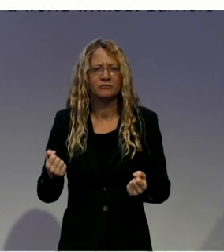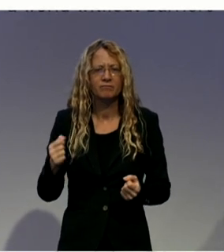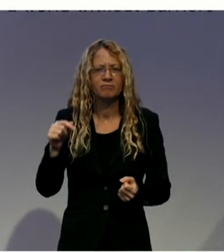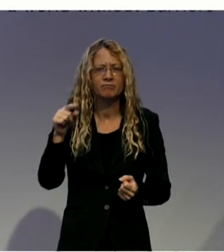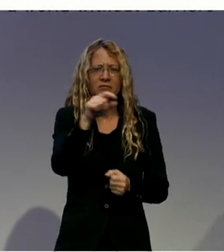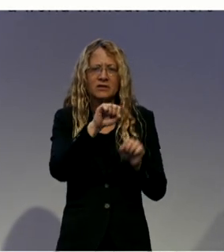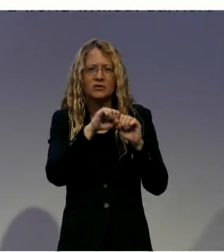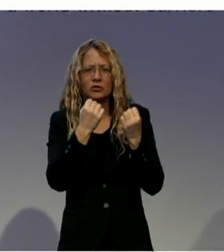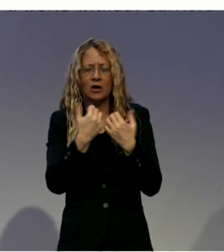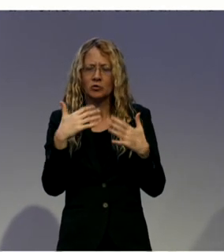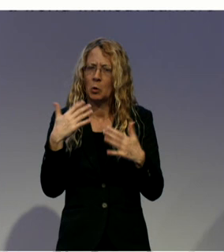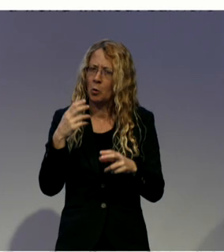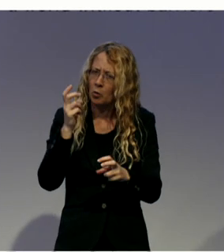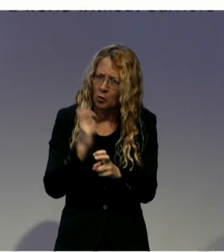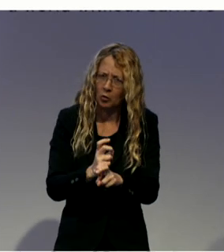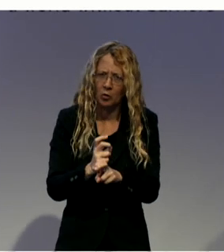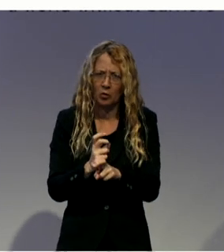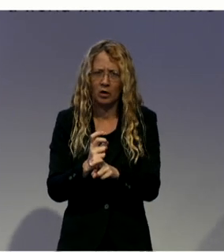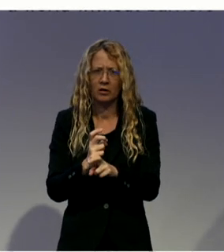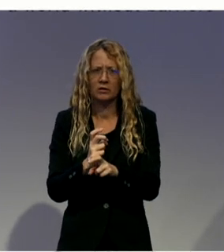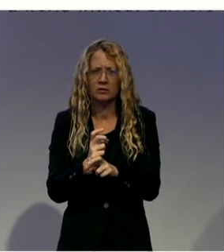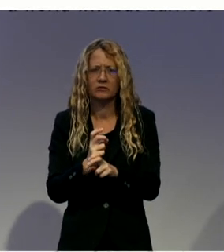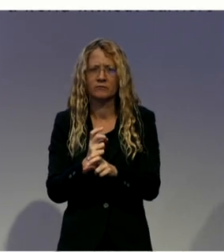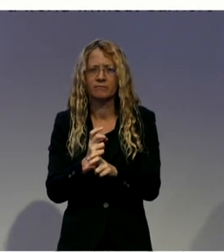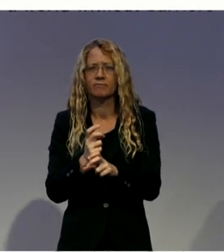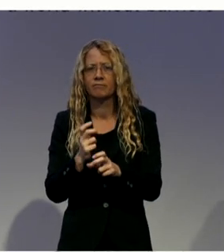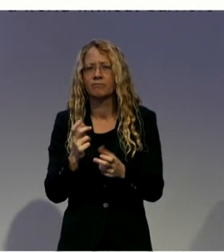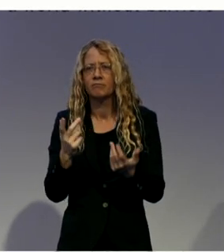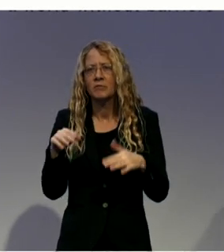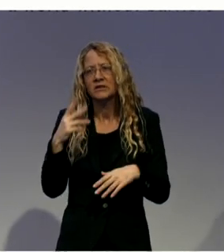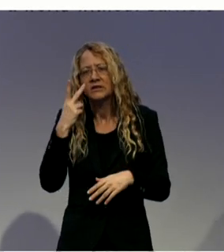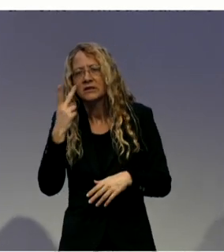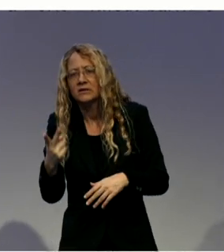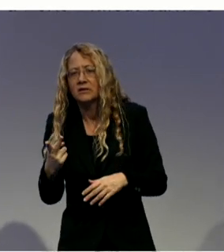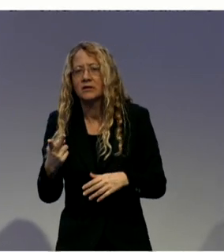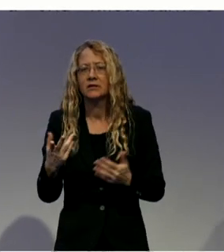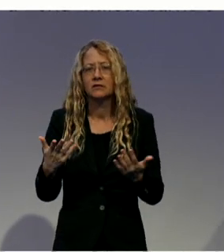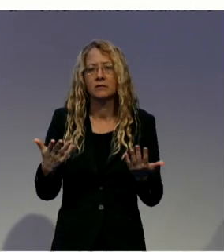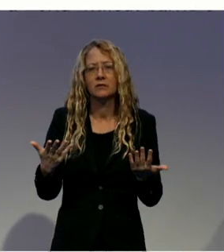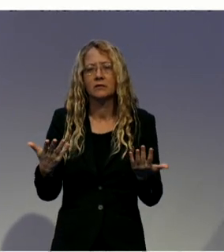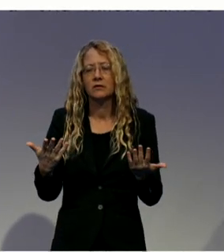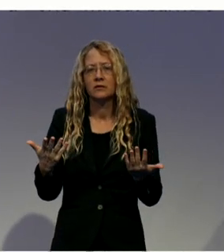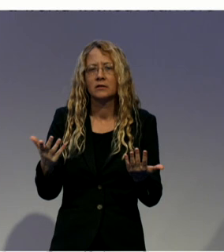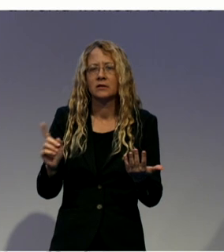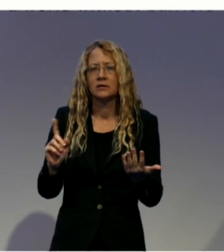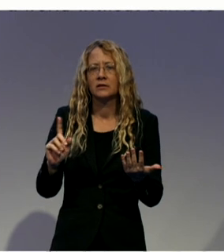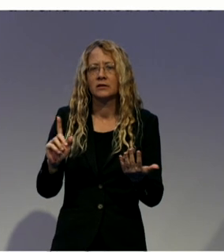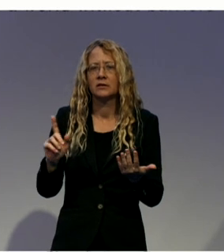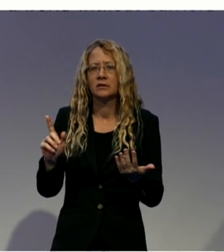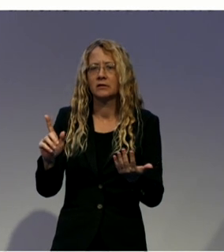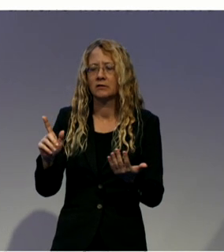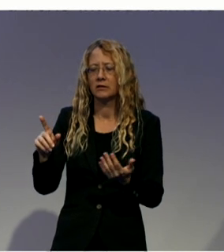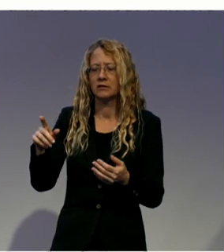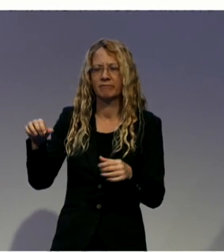institutionalization or use of coercitive measures. Sometimes we confuse personal workload